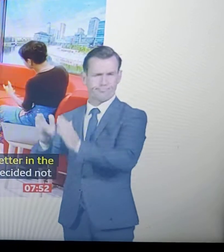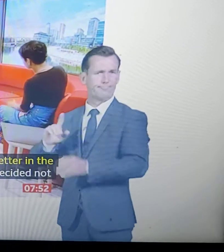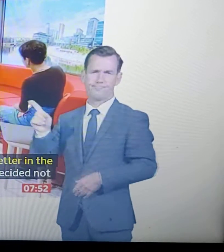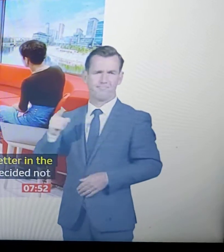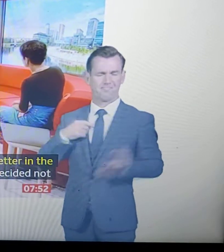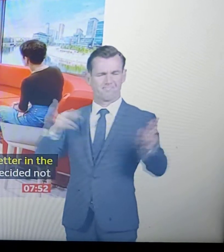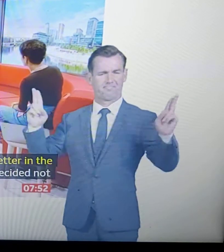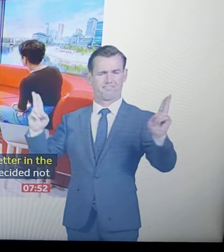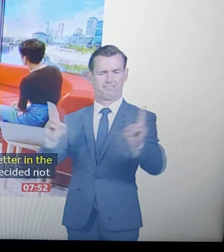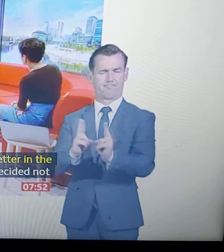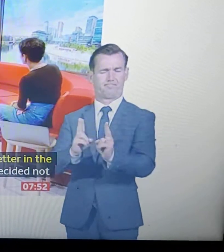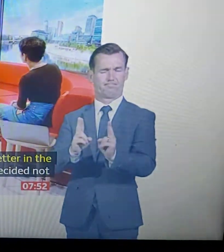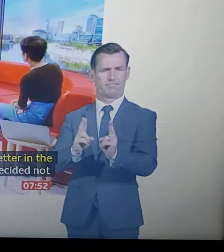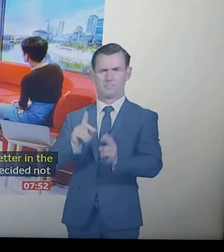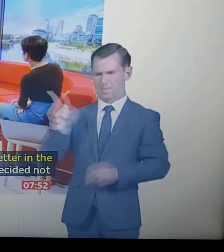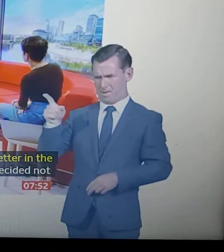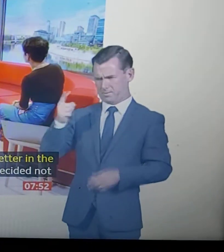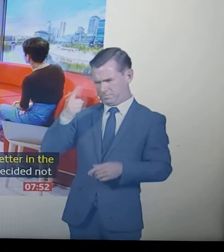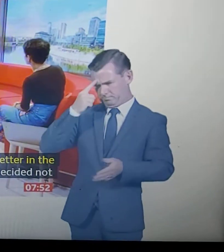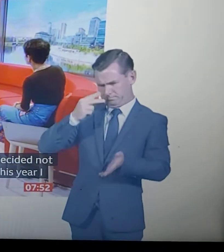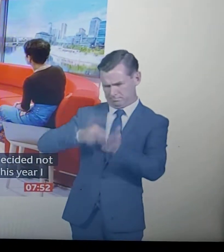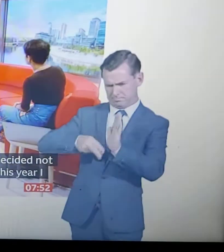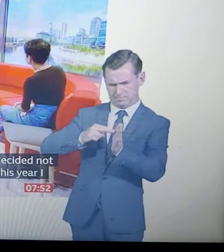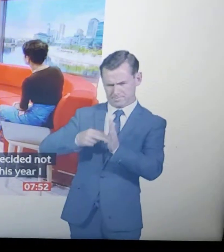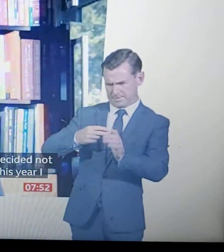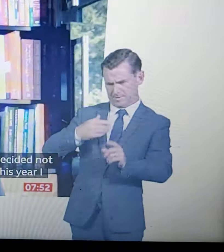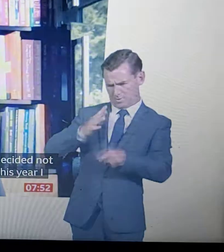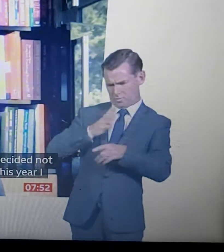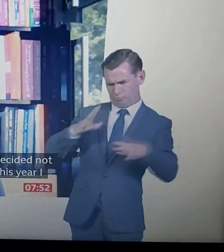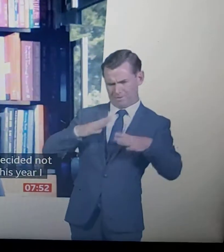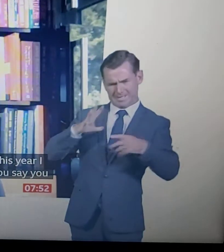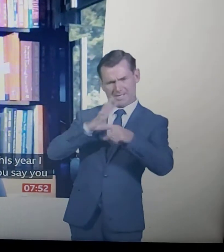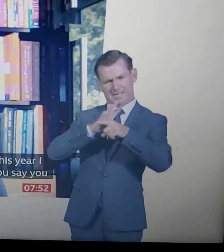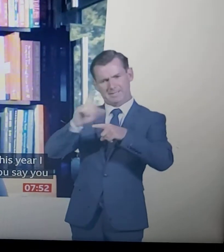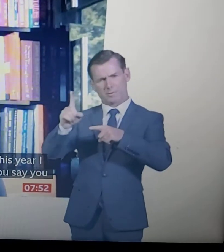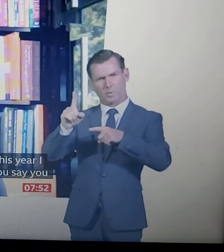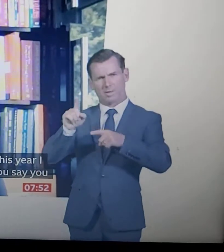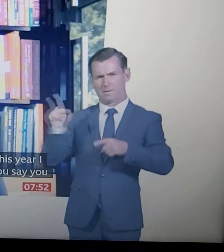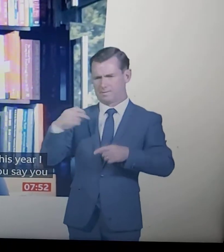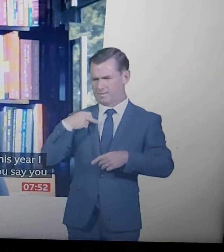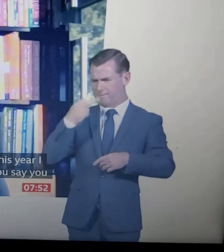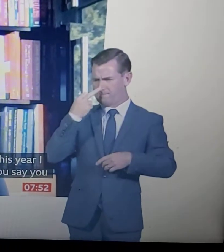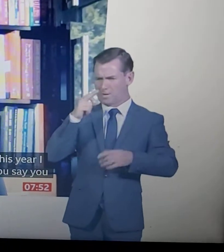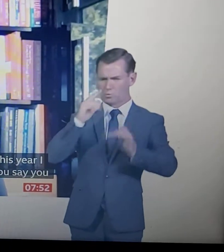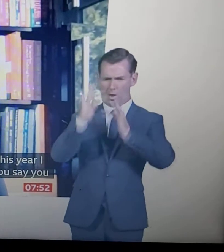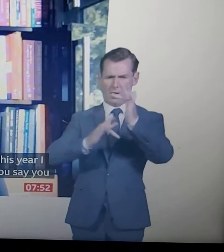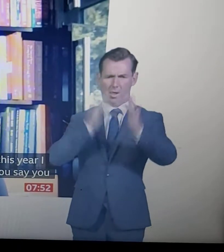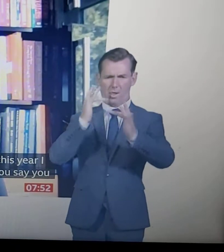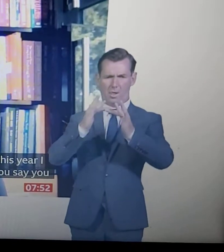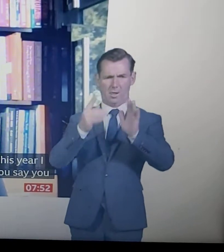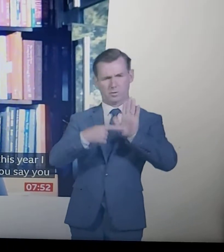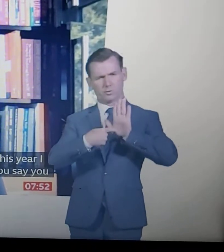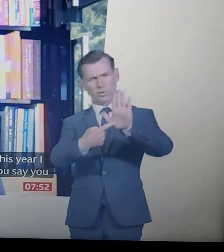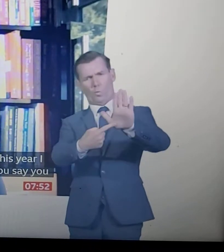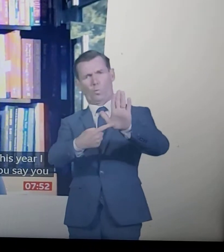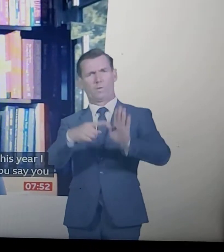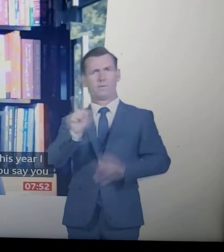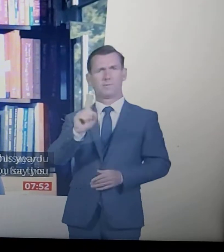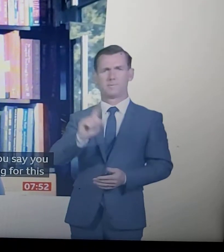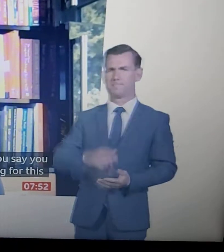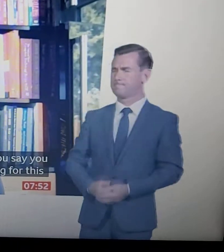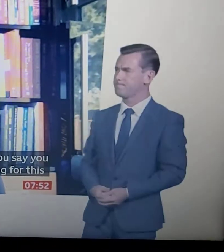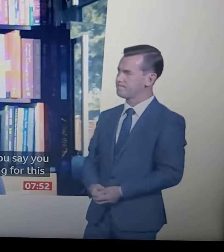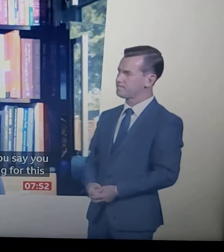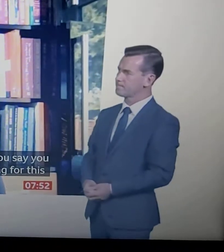preparing for this virtual showcase. What will we see from you? So, at the virtual showcase, I'll be showing my new book called